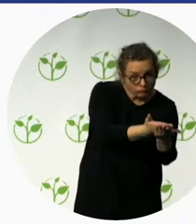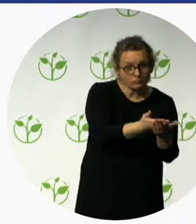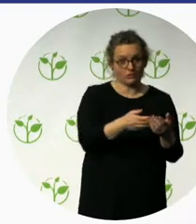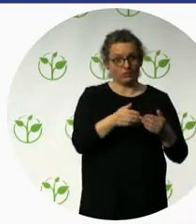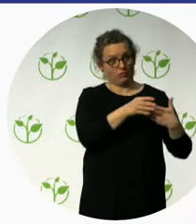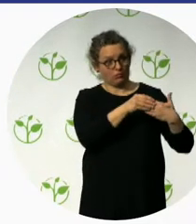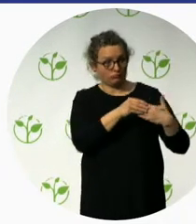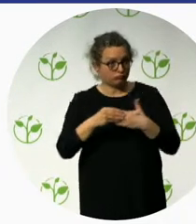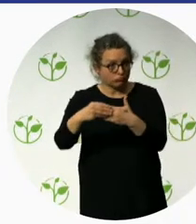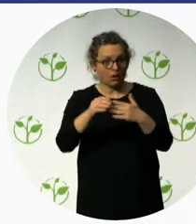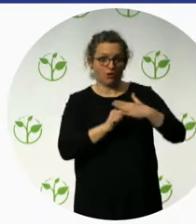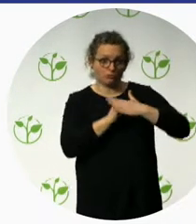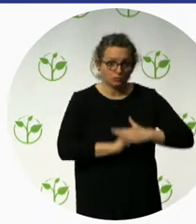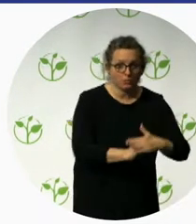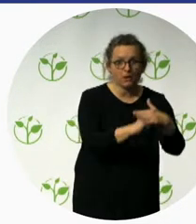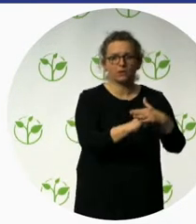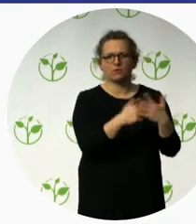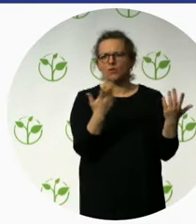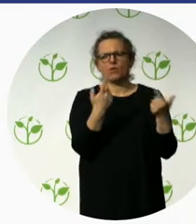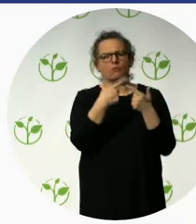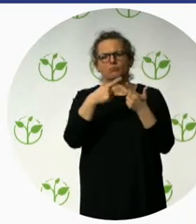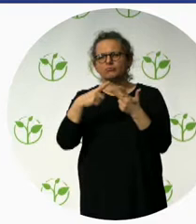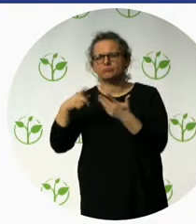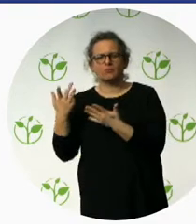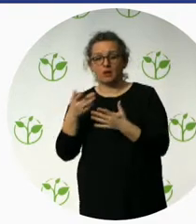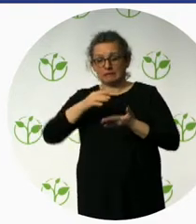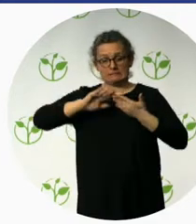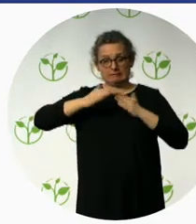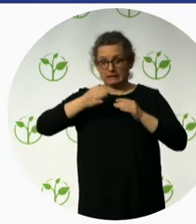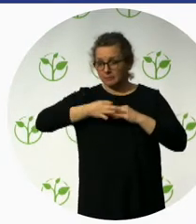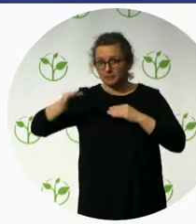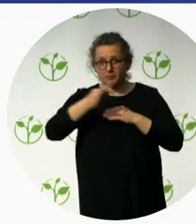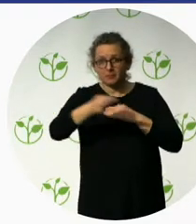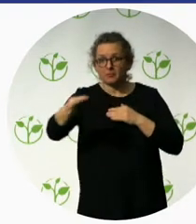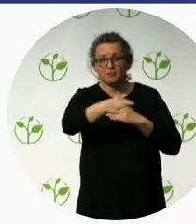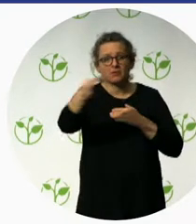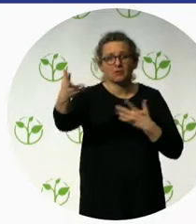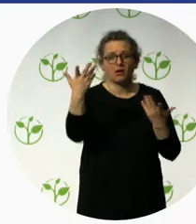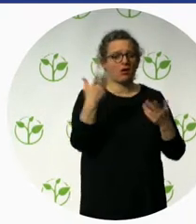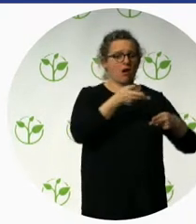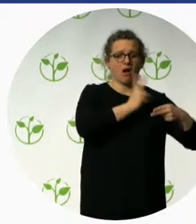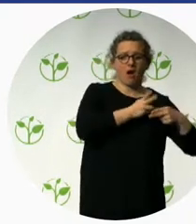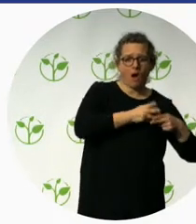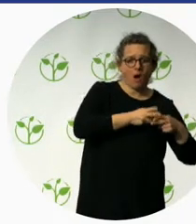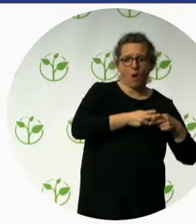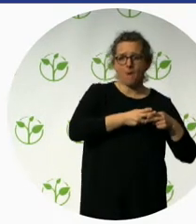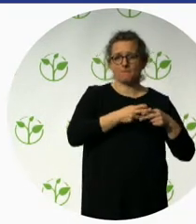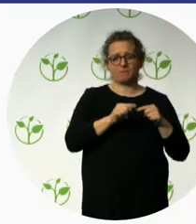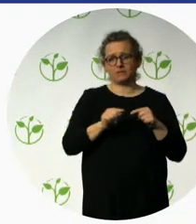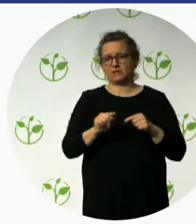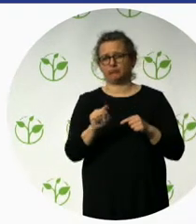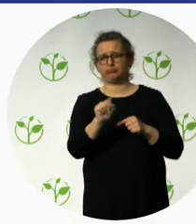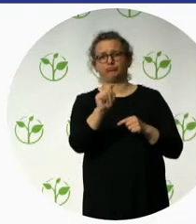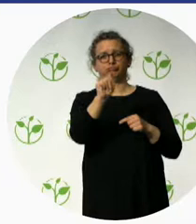locations in Italy, from Rome to Genoa to Milan, in practically in each region. And then we also provide information and training